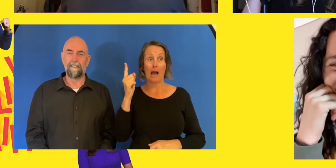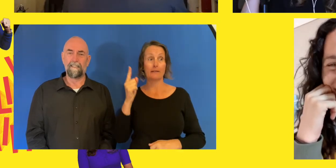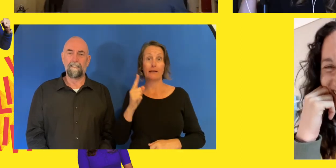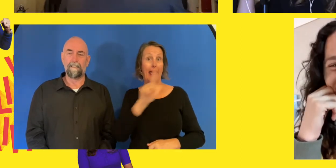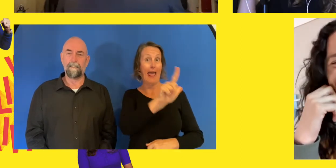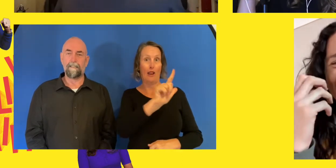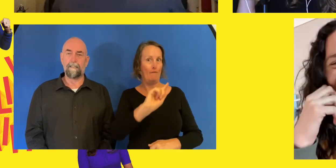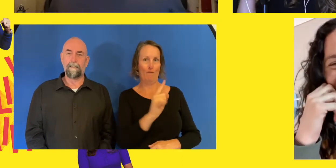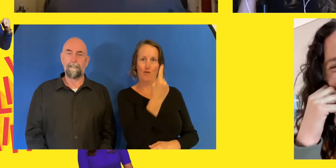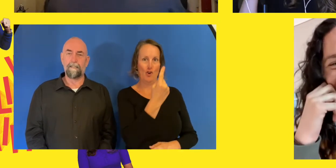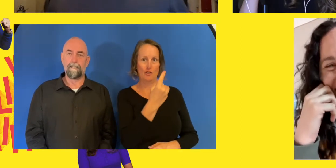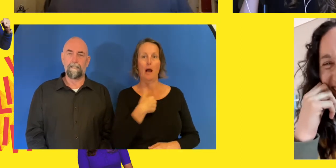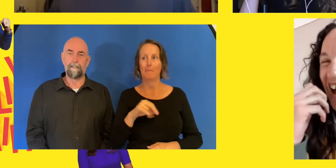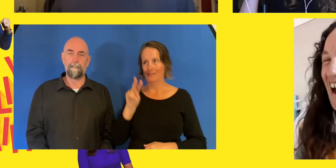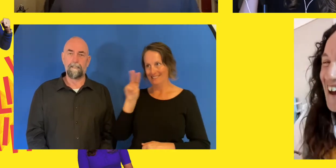You're playing safe.